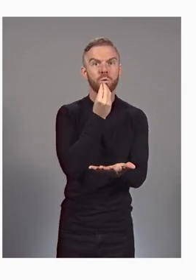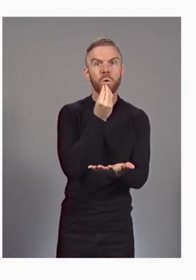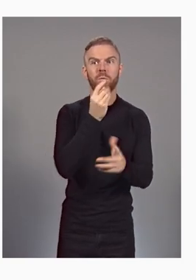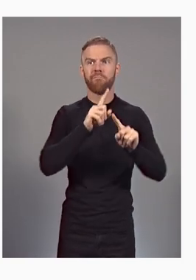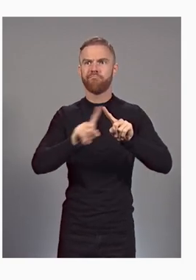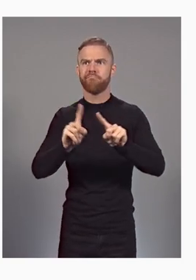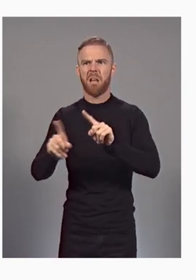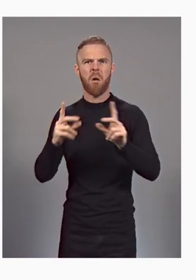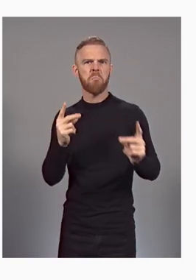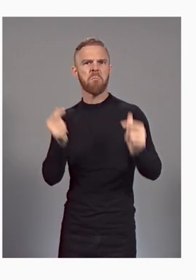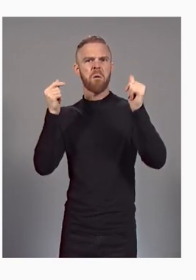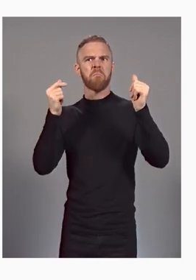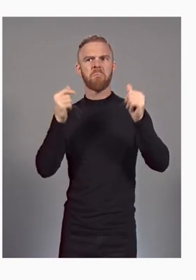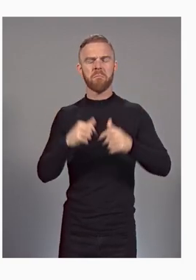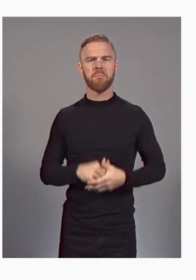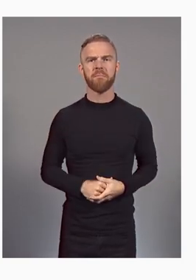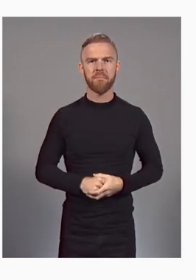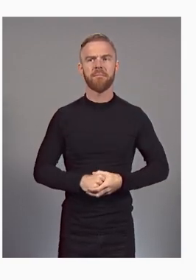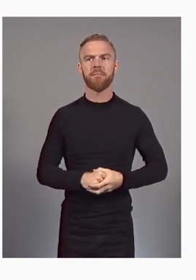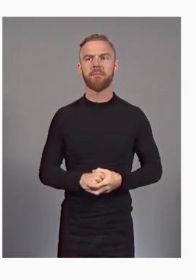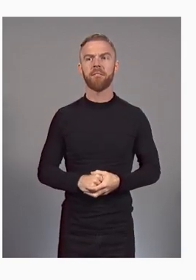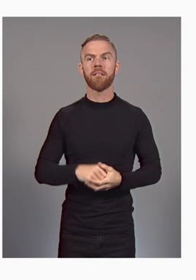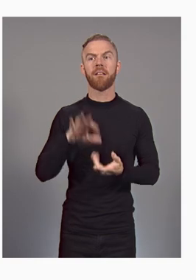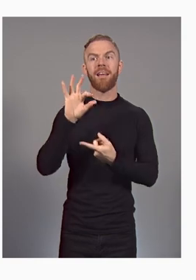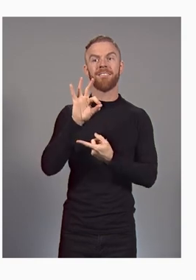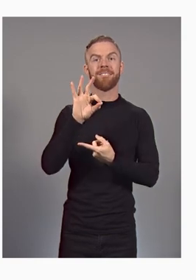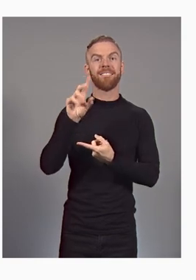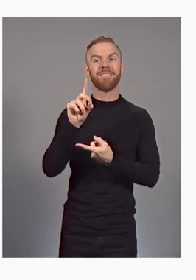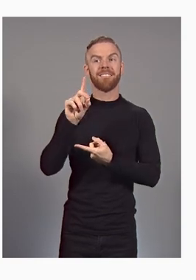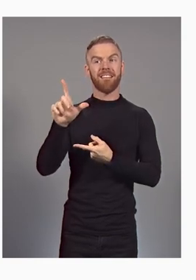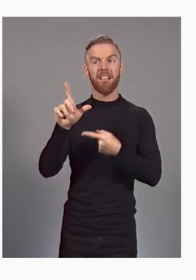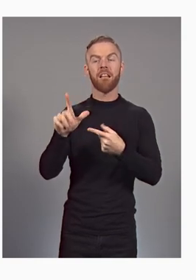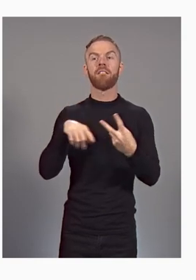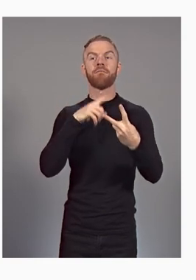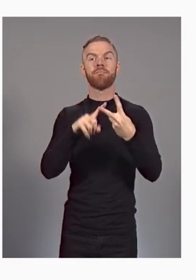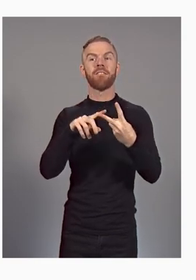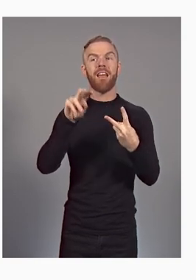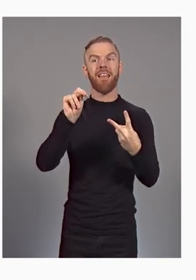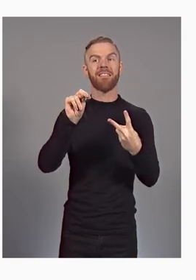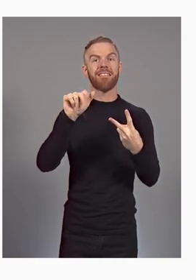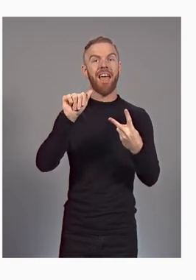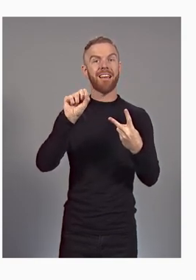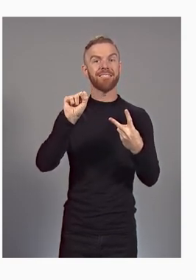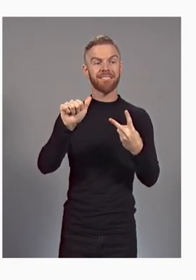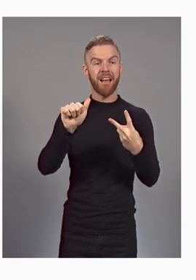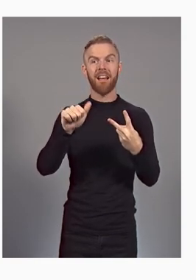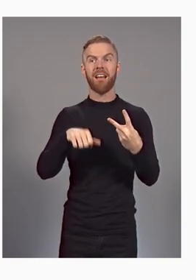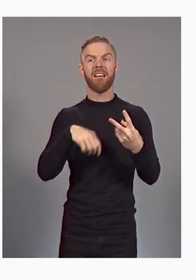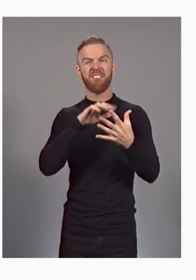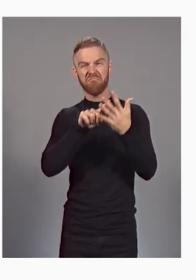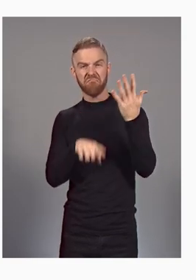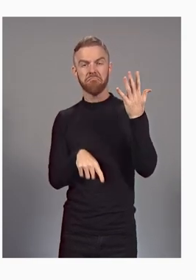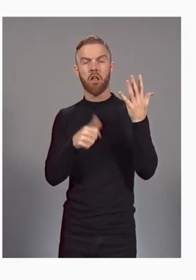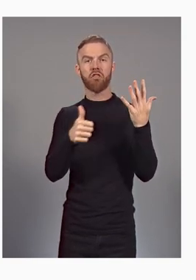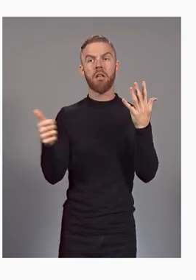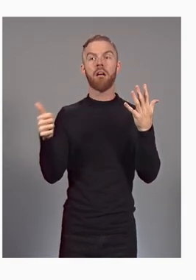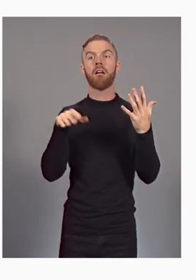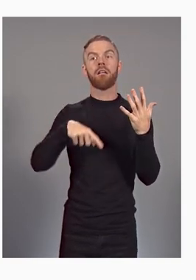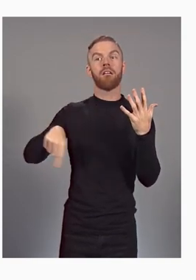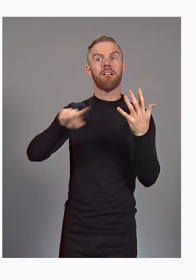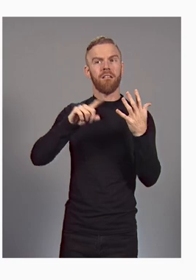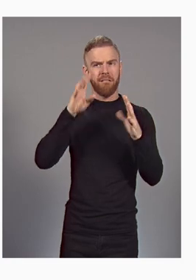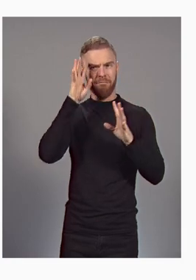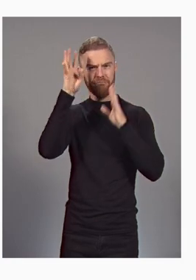Frontier Development Lab, in partnership with NASA, Google Cloud, and others, has created the first 360-degree